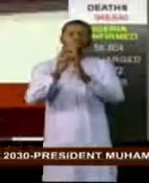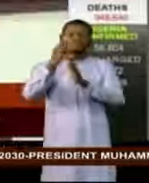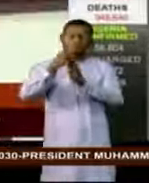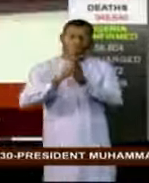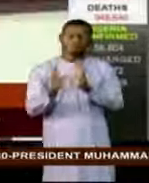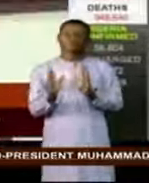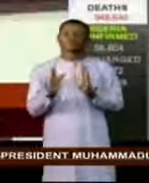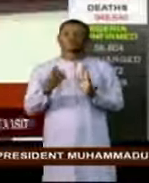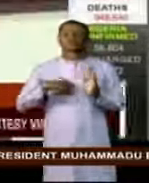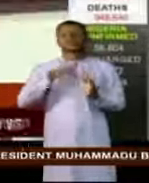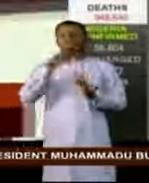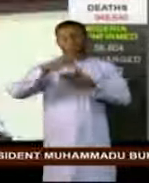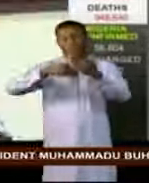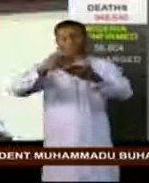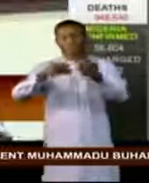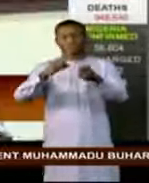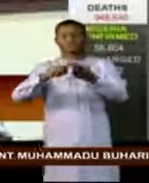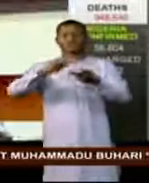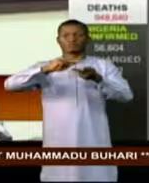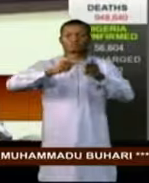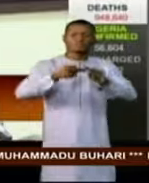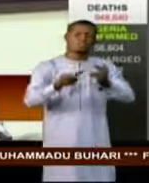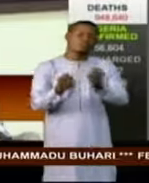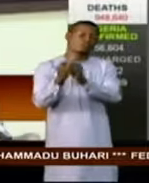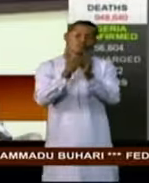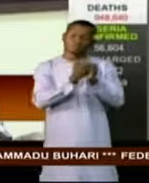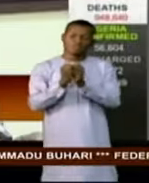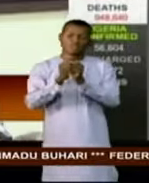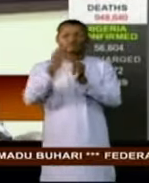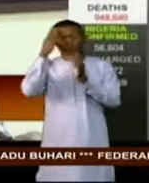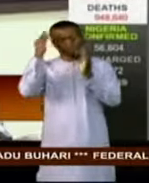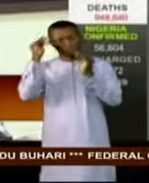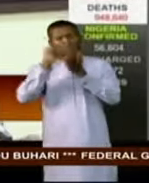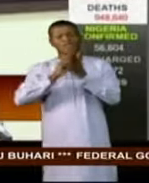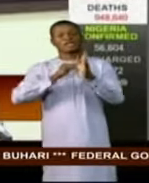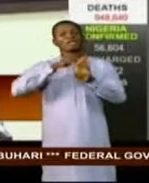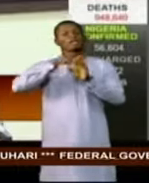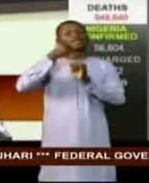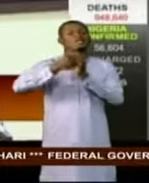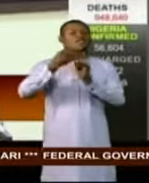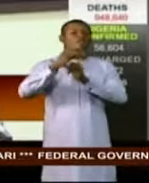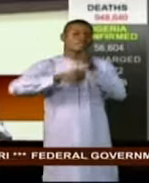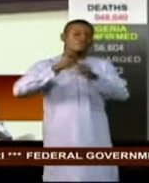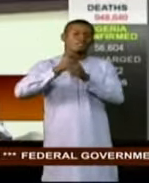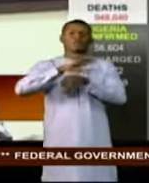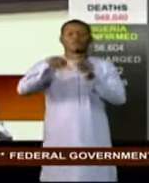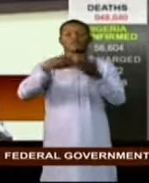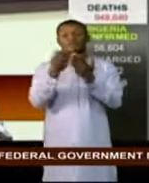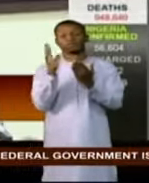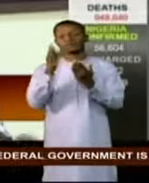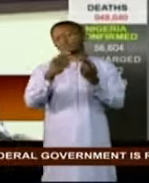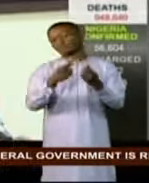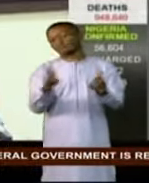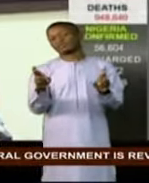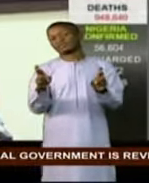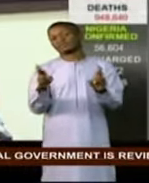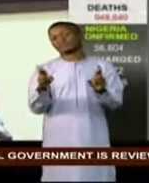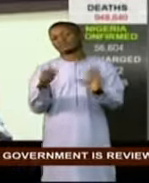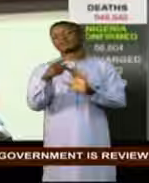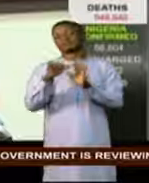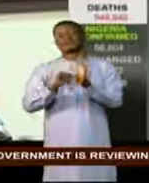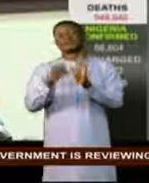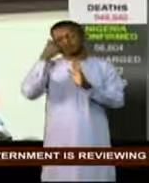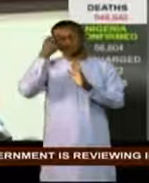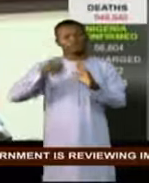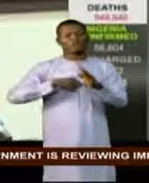We're in the process of putting together and we're hopeful that before the end of this year it will be ready an auto policy because we'll be discussing with